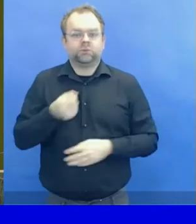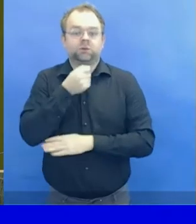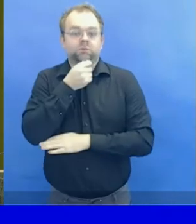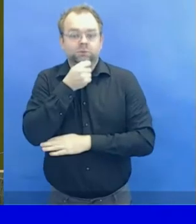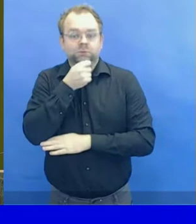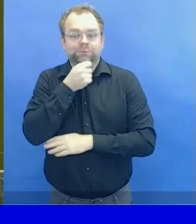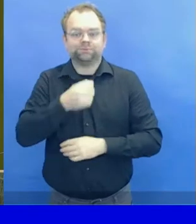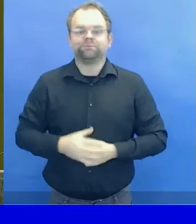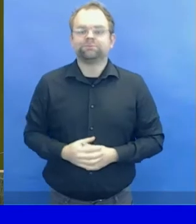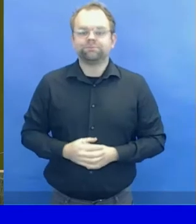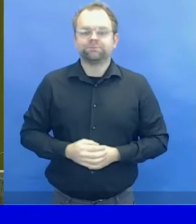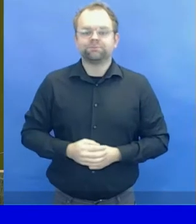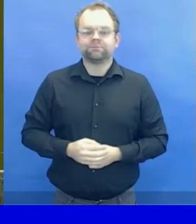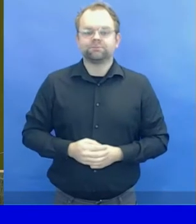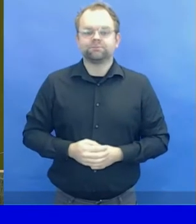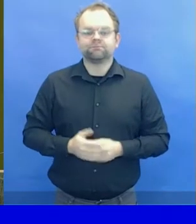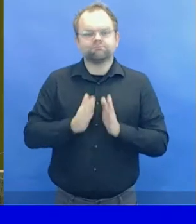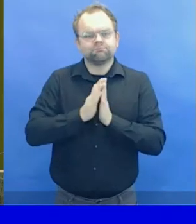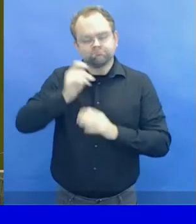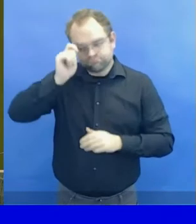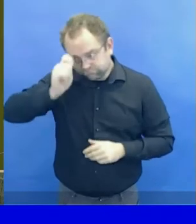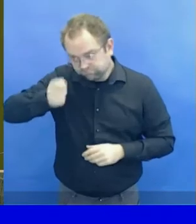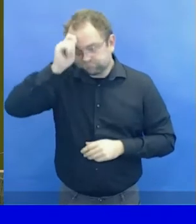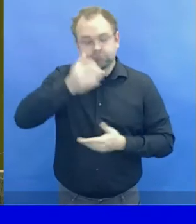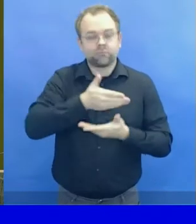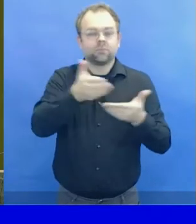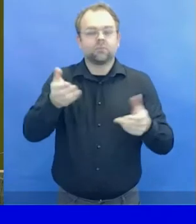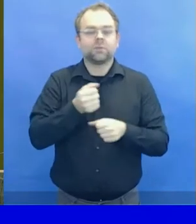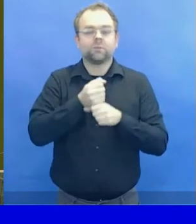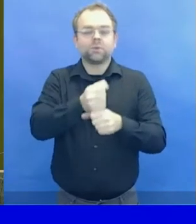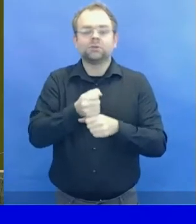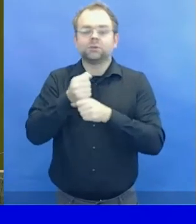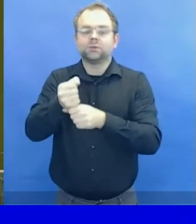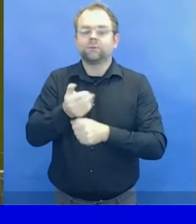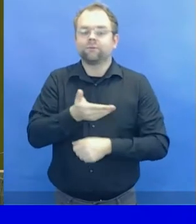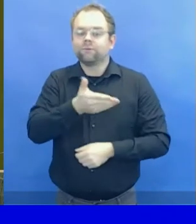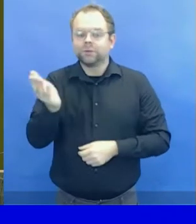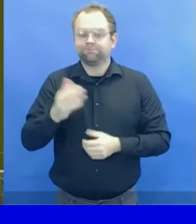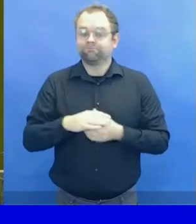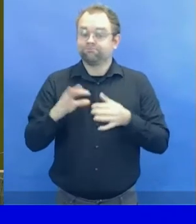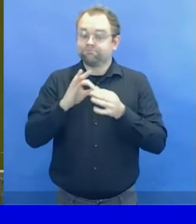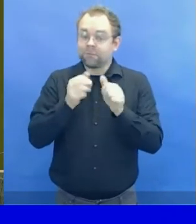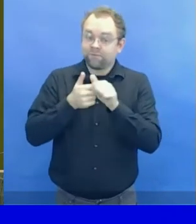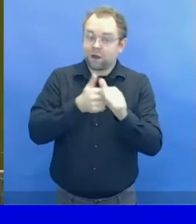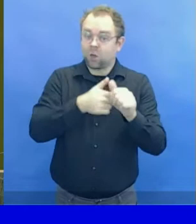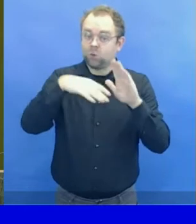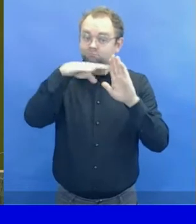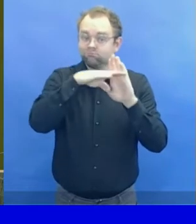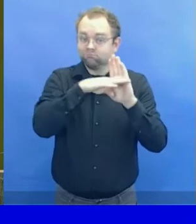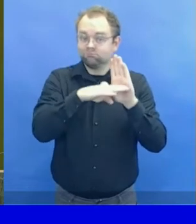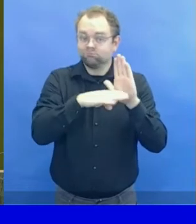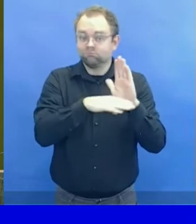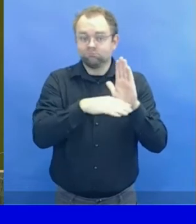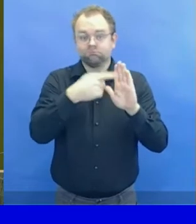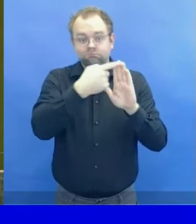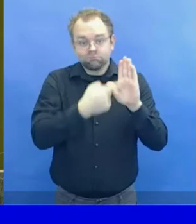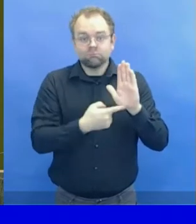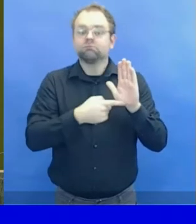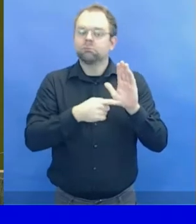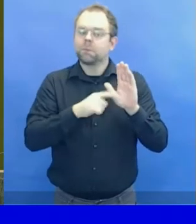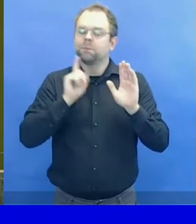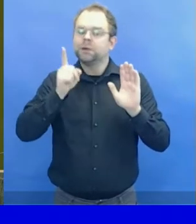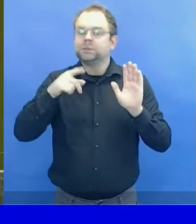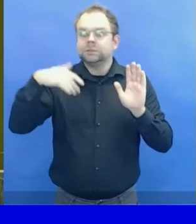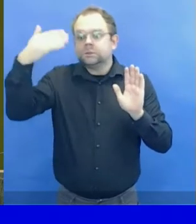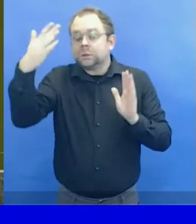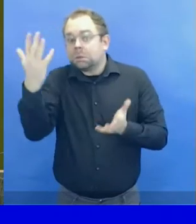-up in the unfortunate and hopeful and likely event of a case of COVID-19. Therefore,